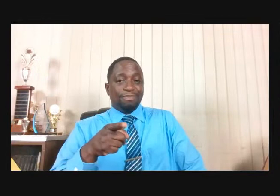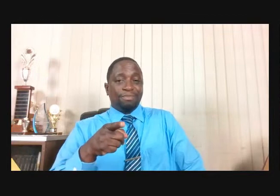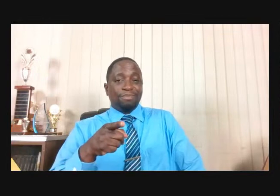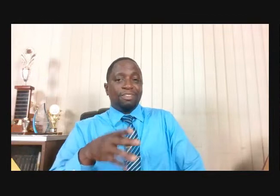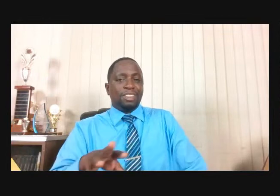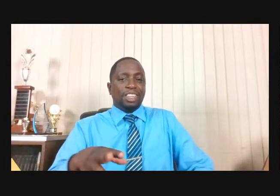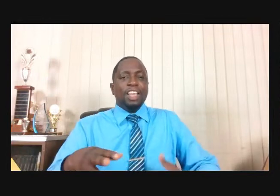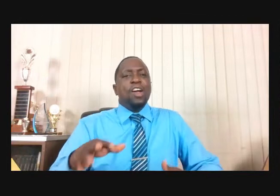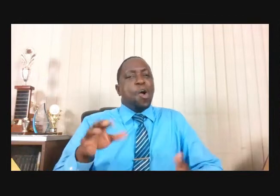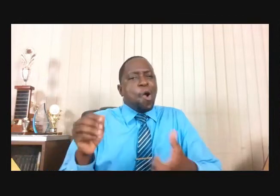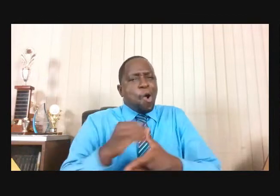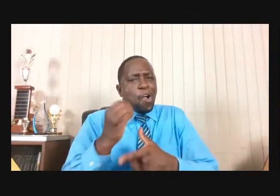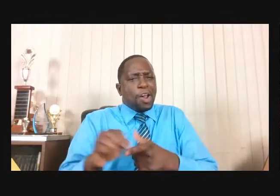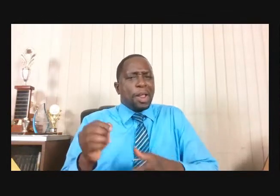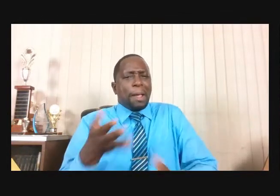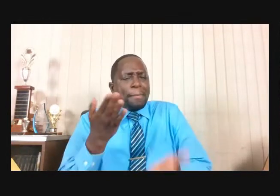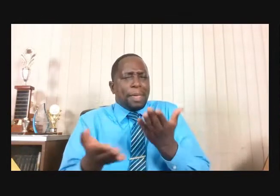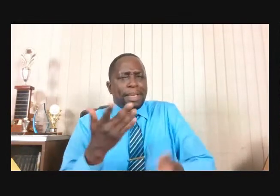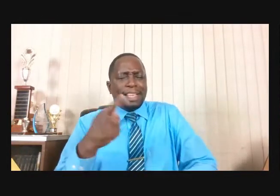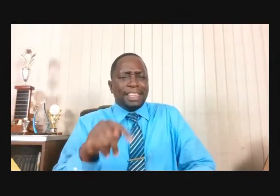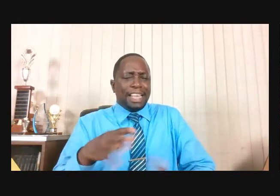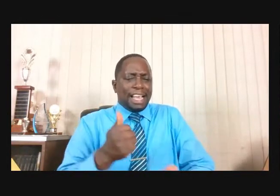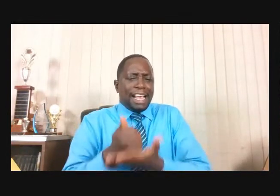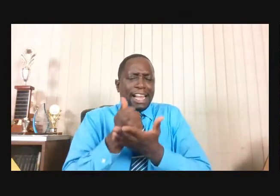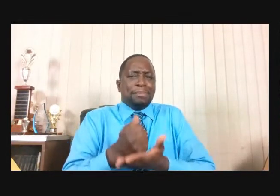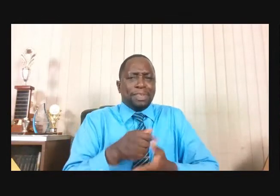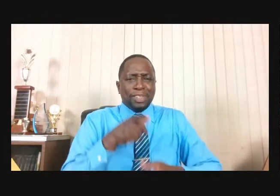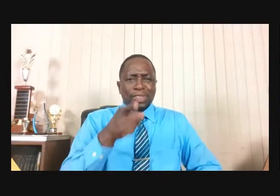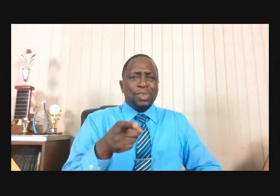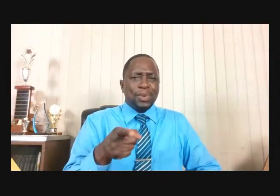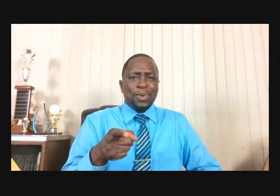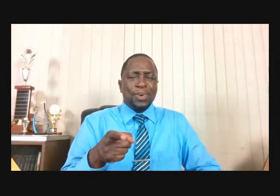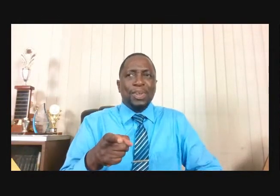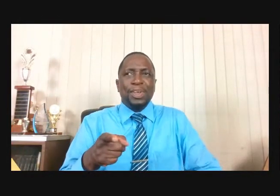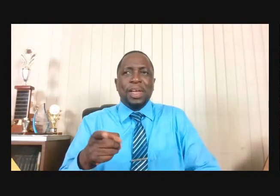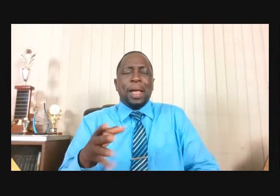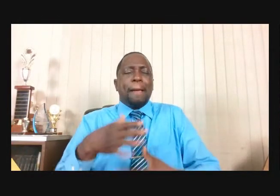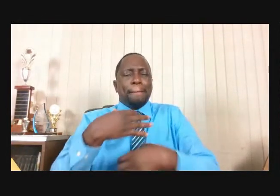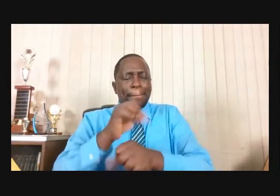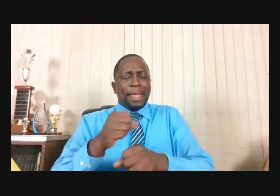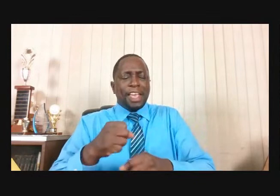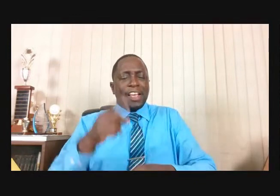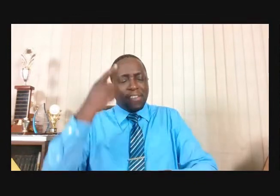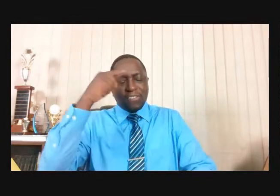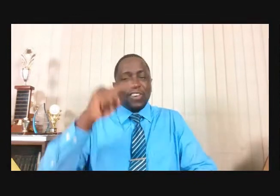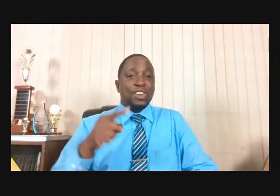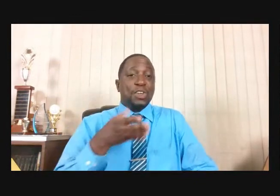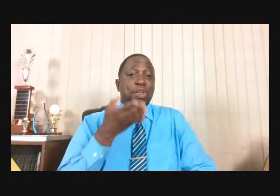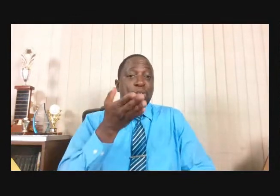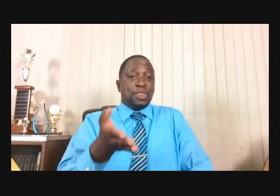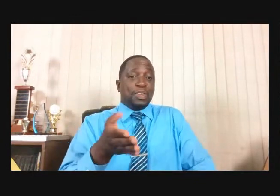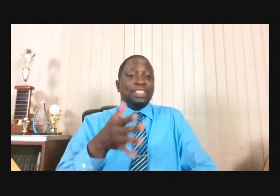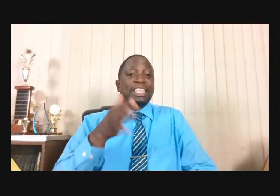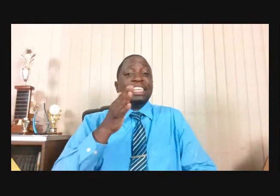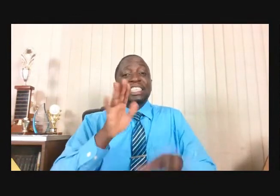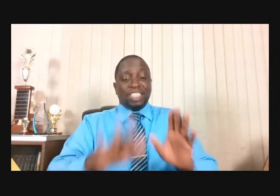school, you actually were blessing me for what you have done to the least